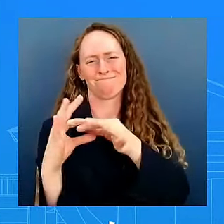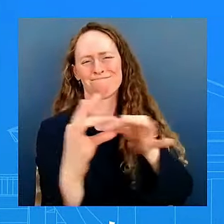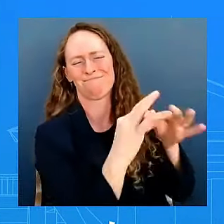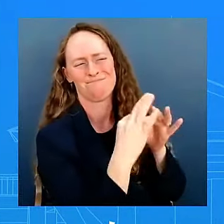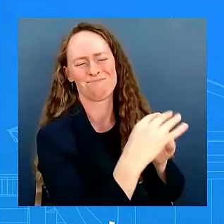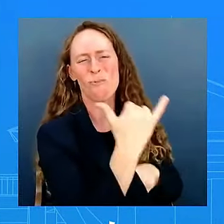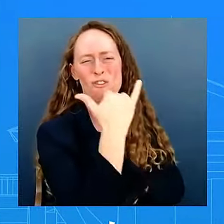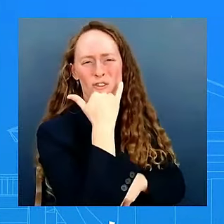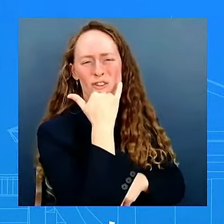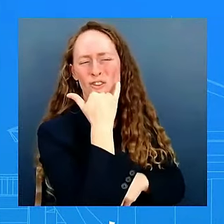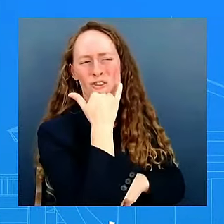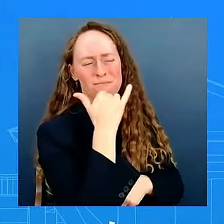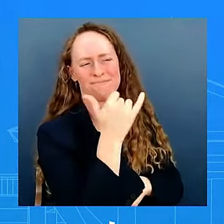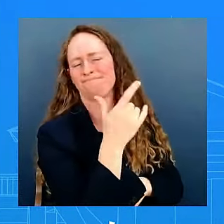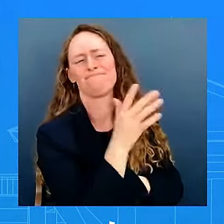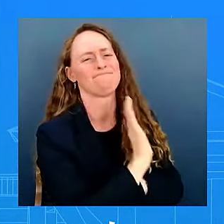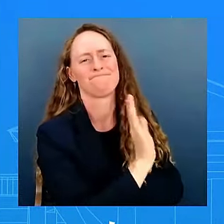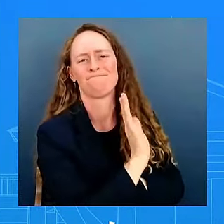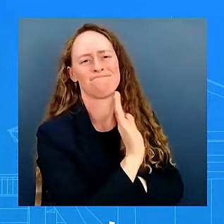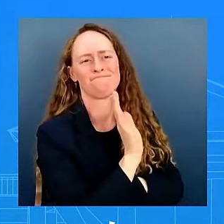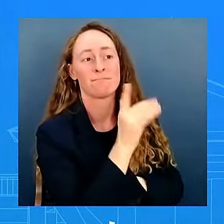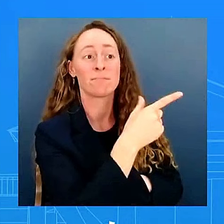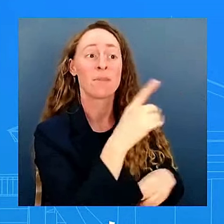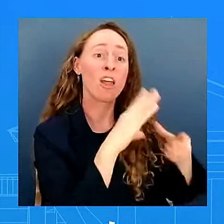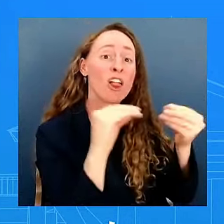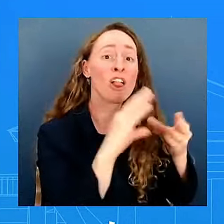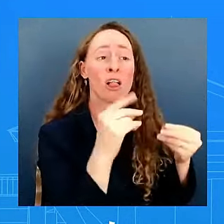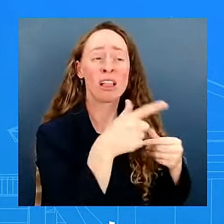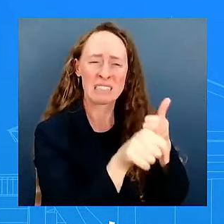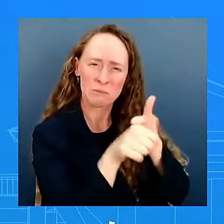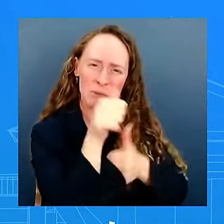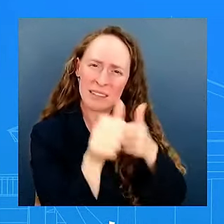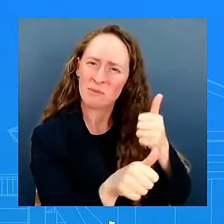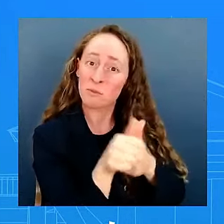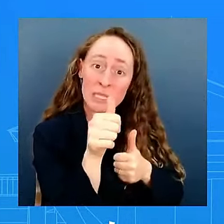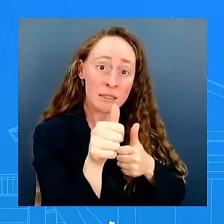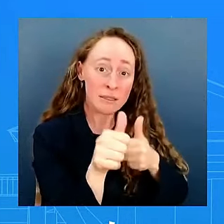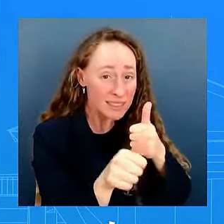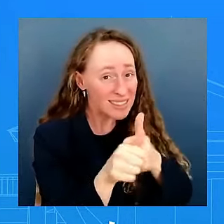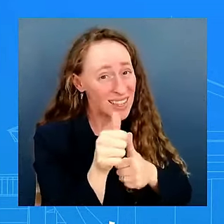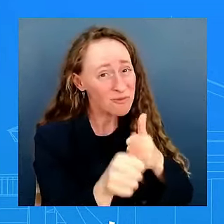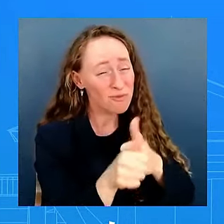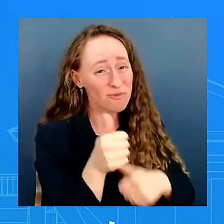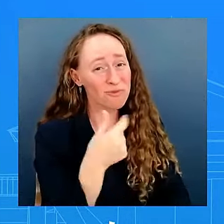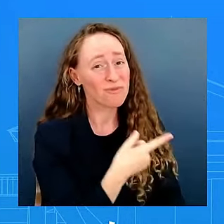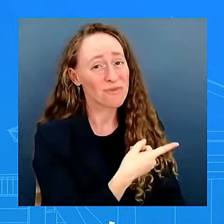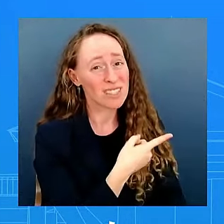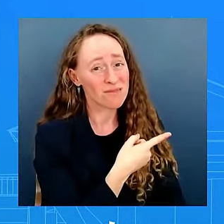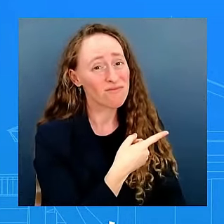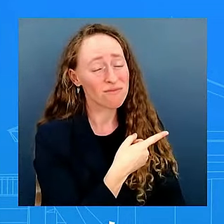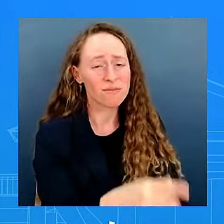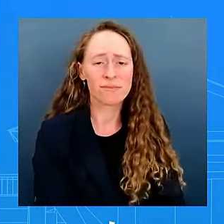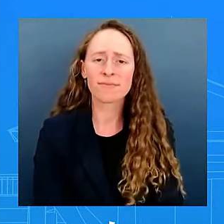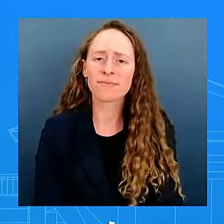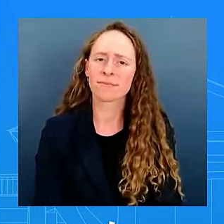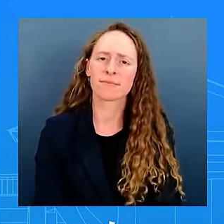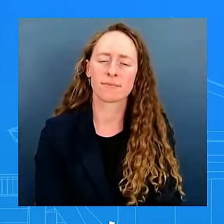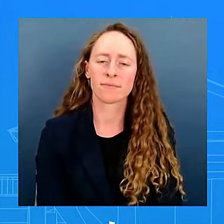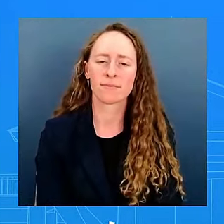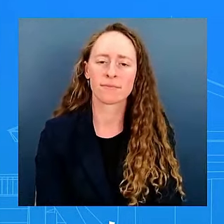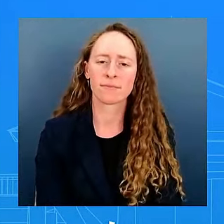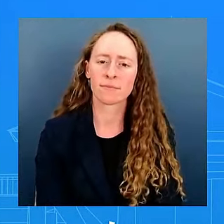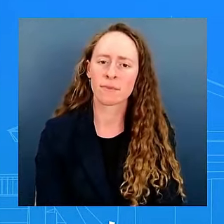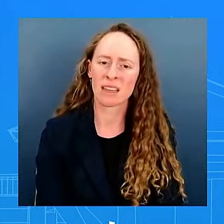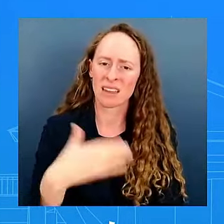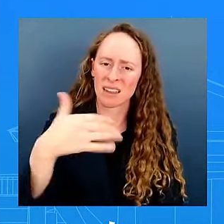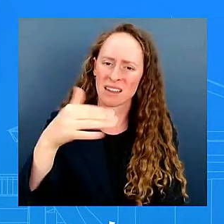it is dangerous it is dangerous it puts people's lives at risk and this president